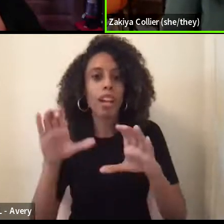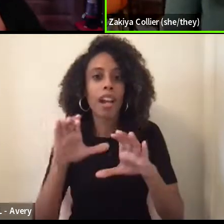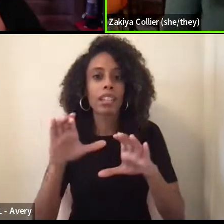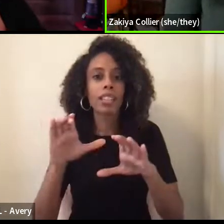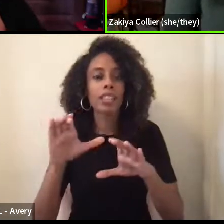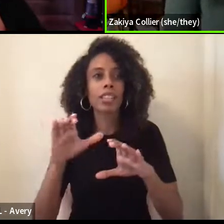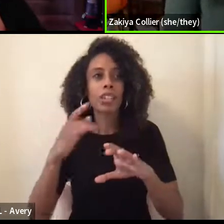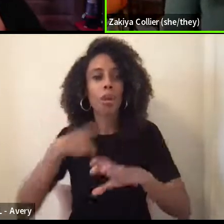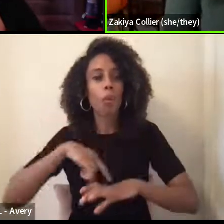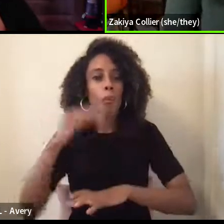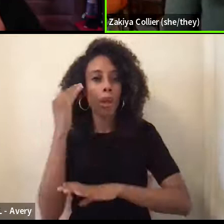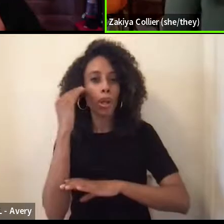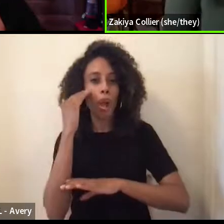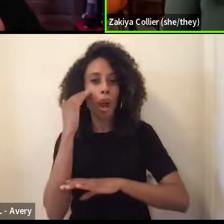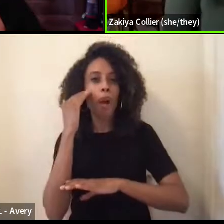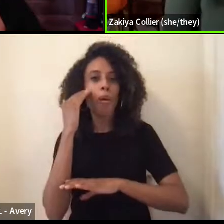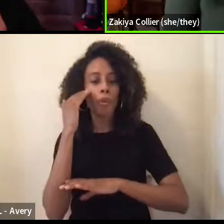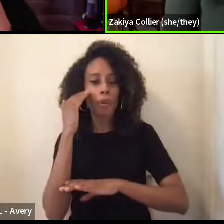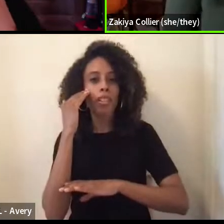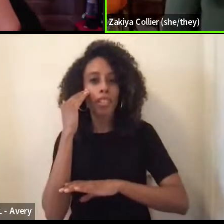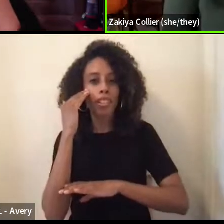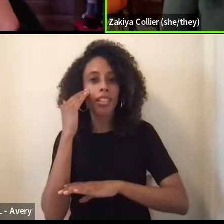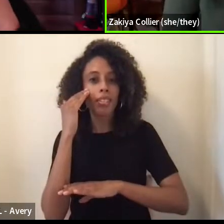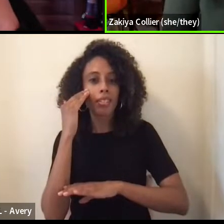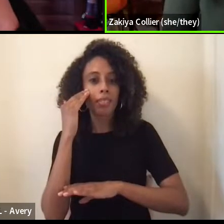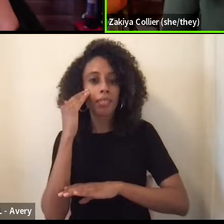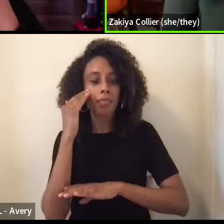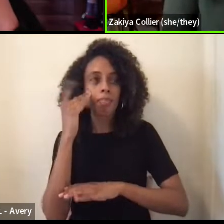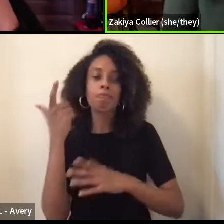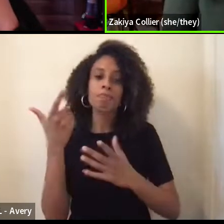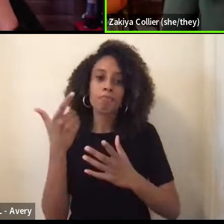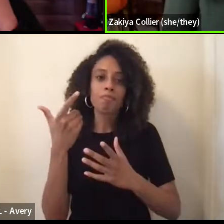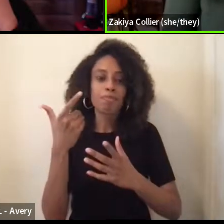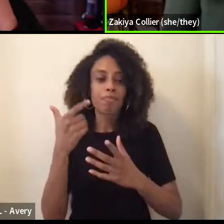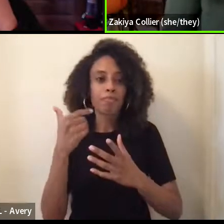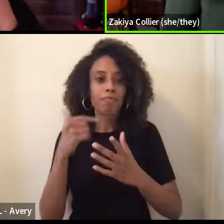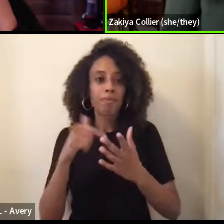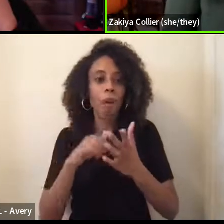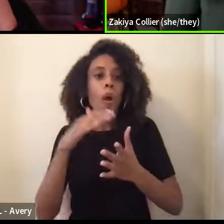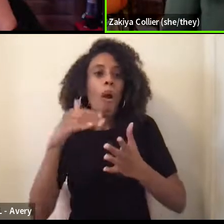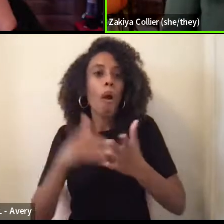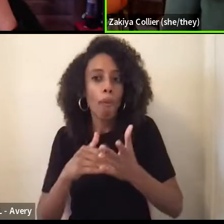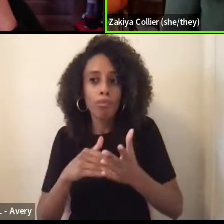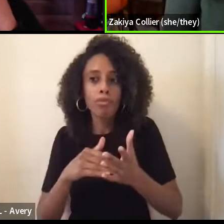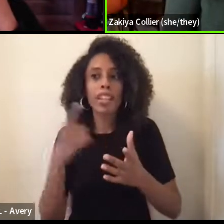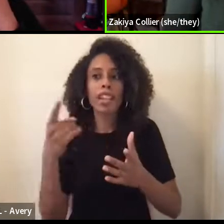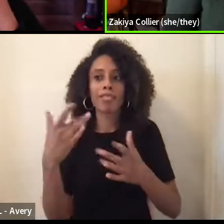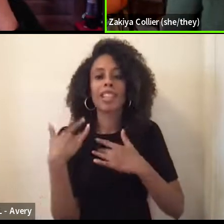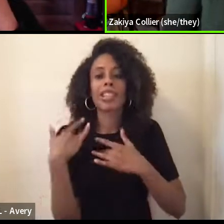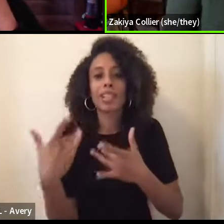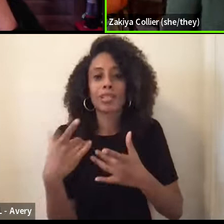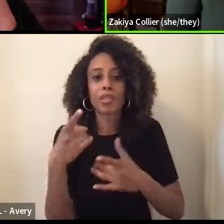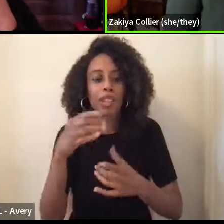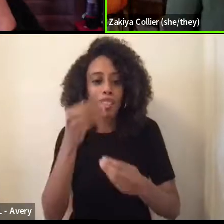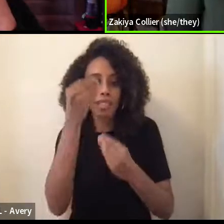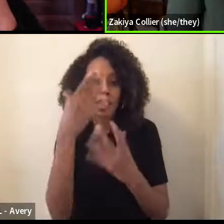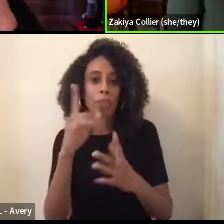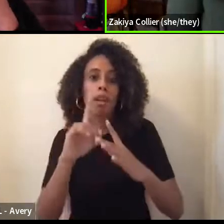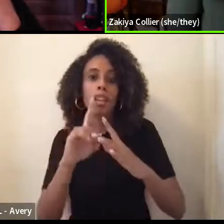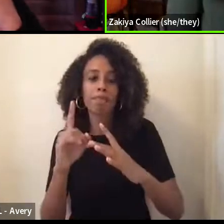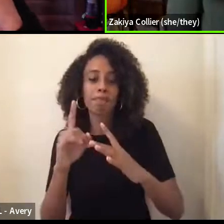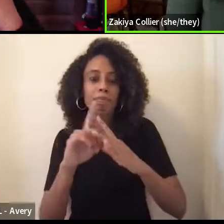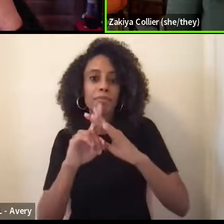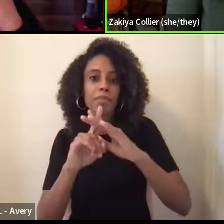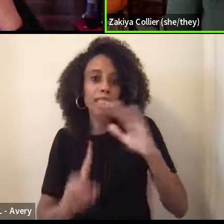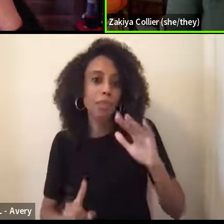propensity for this documentation to disappear, you know, like whether it's the documentation of our own